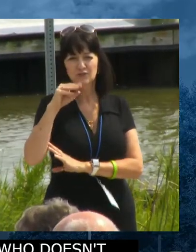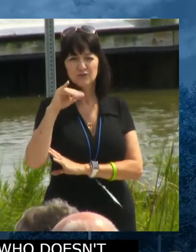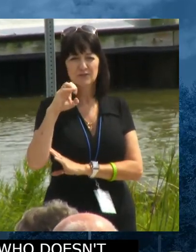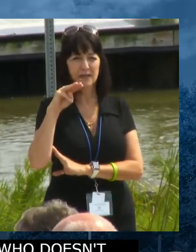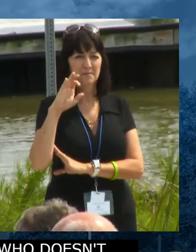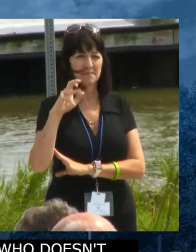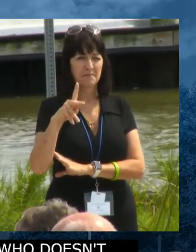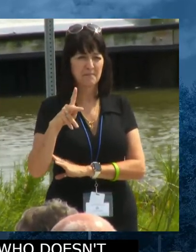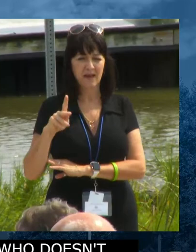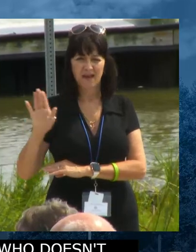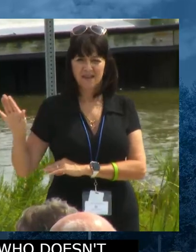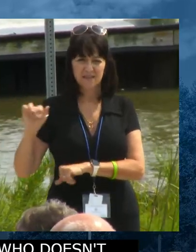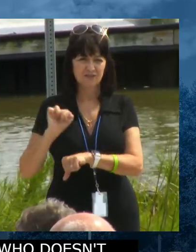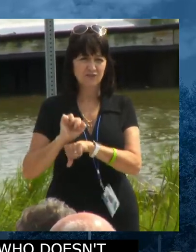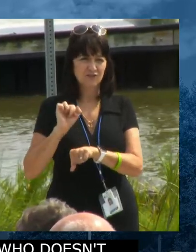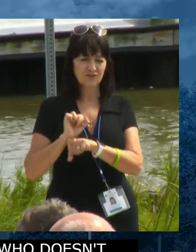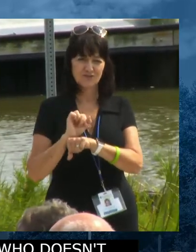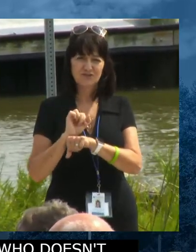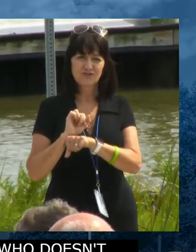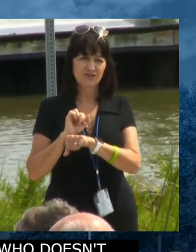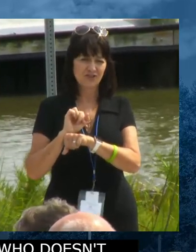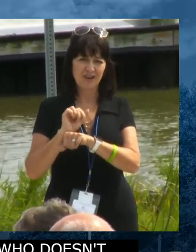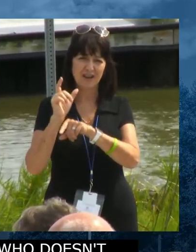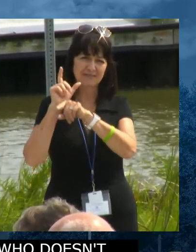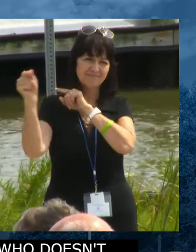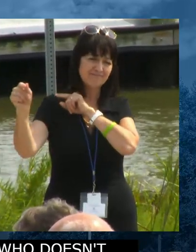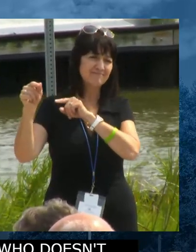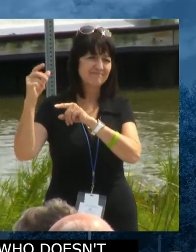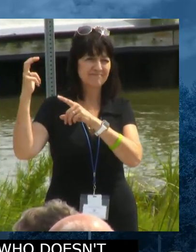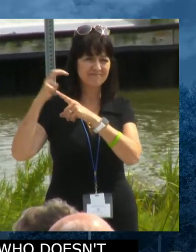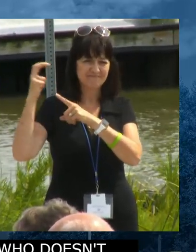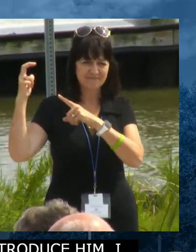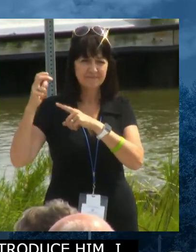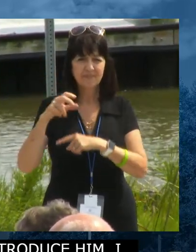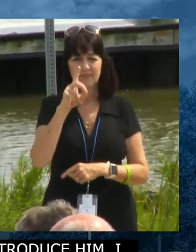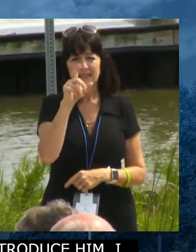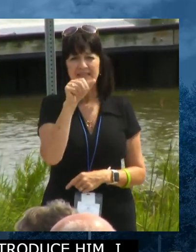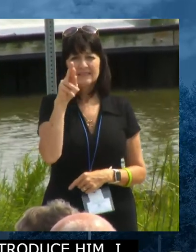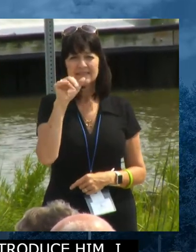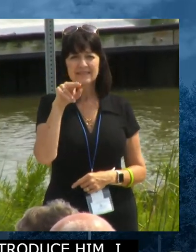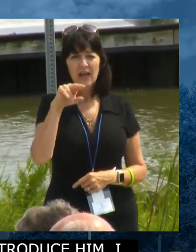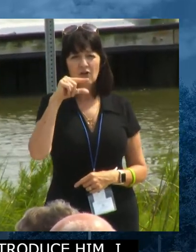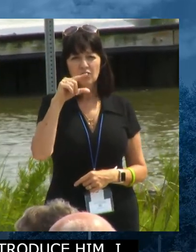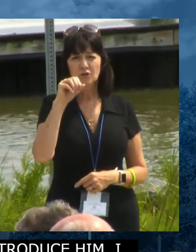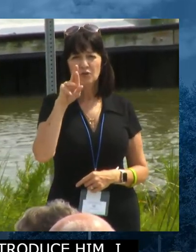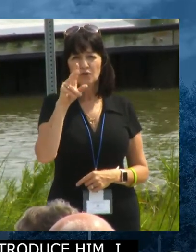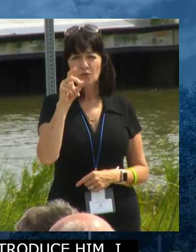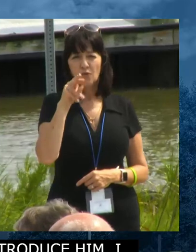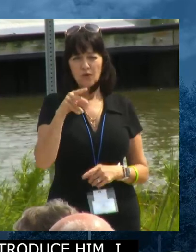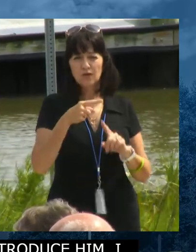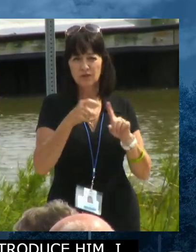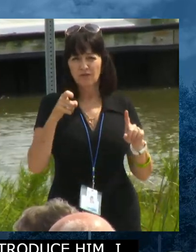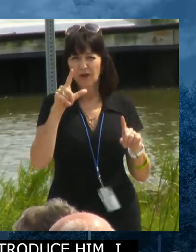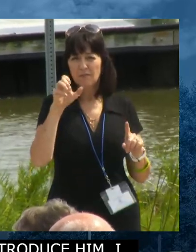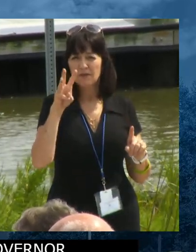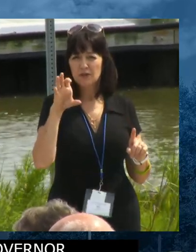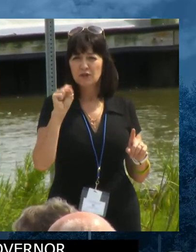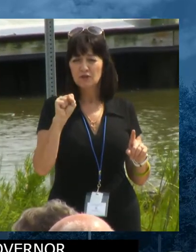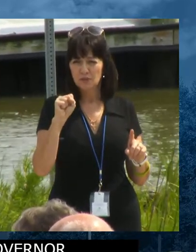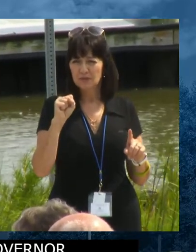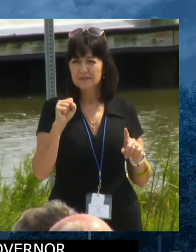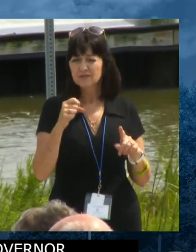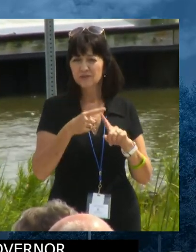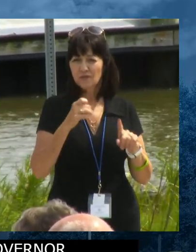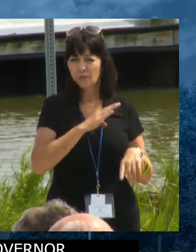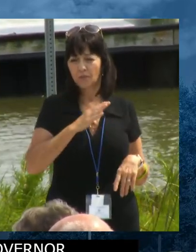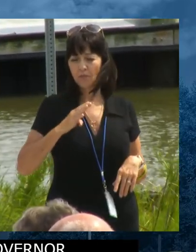who has done a tremendous job. We have Darren Gordon, who is from the from Lewis Board of Public Works, who